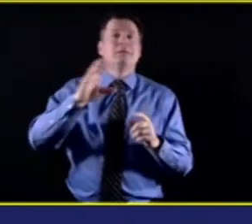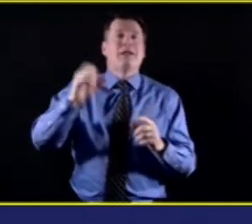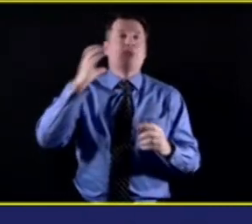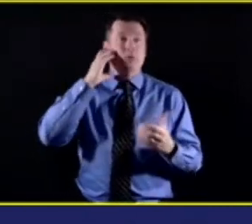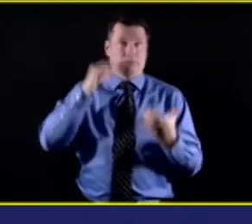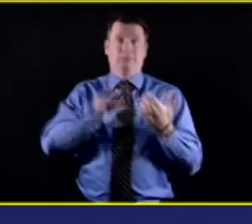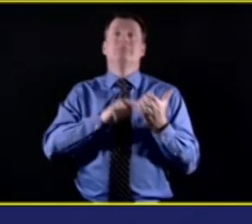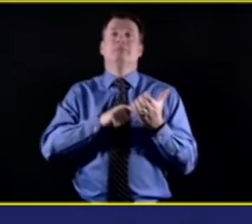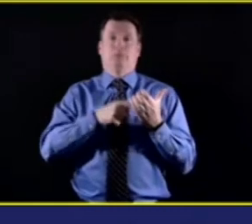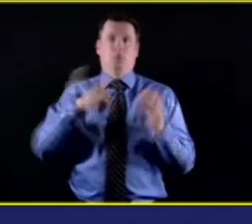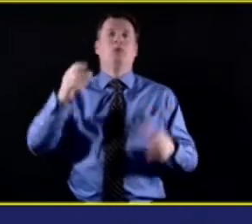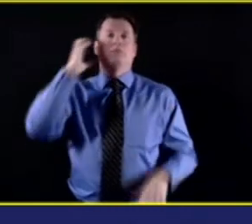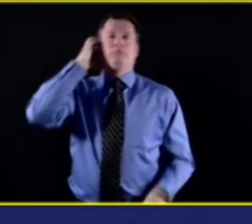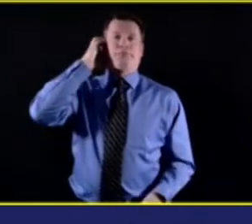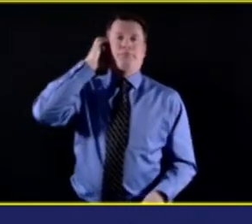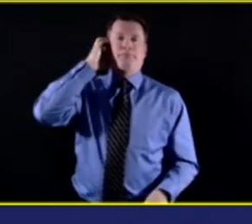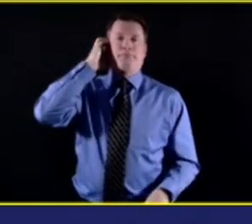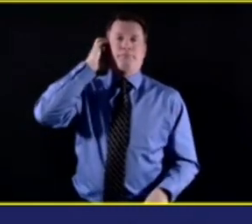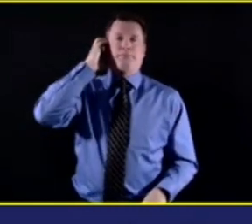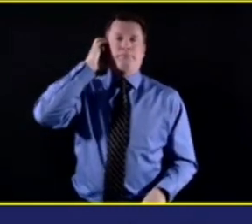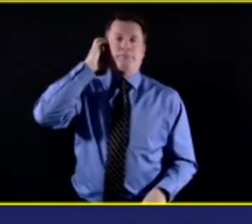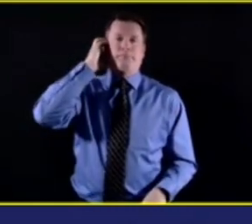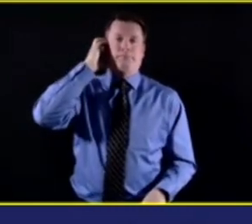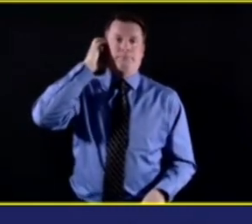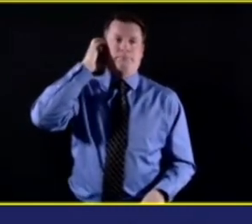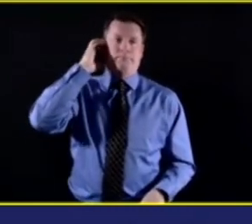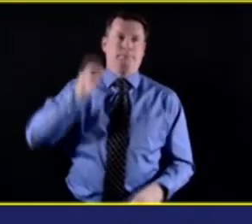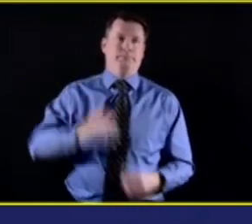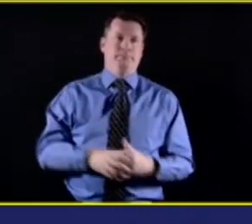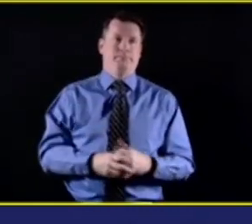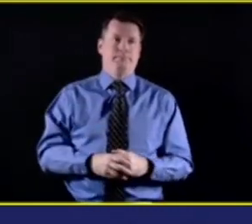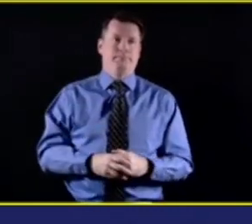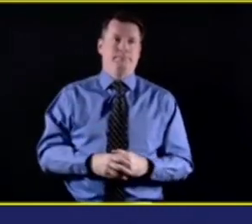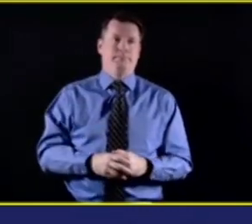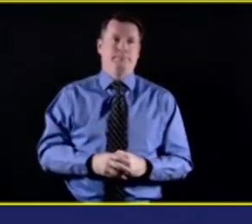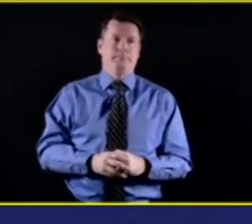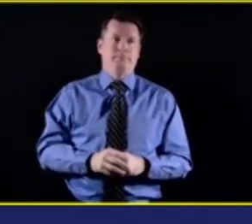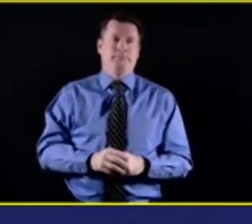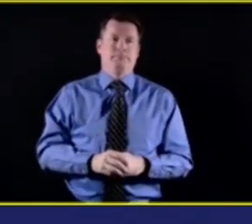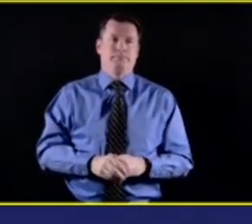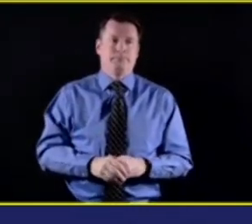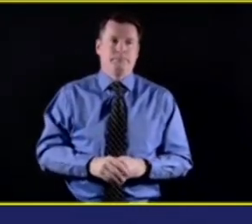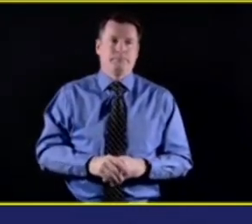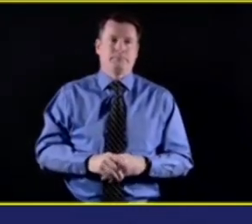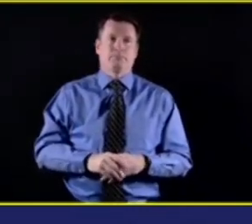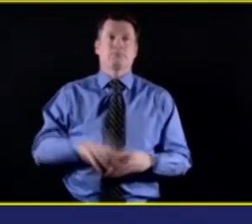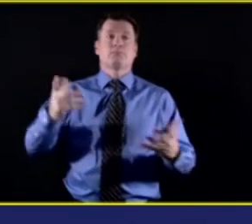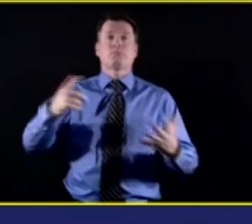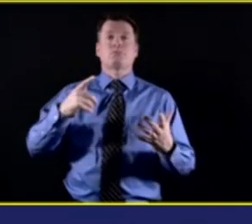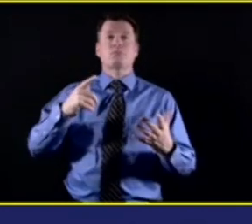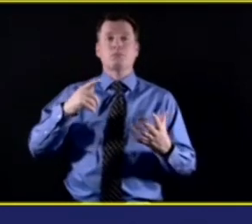a reduction in actually something like sometimes like no-shows, which often for our patients were due to logistical barriers, like